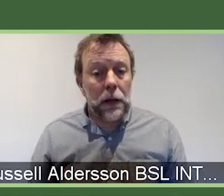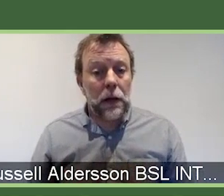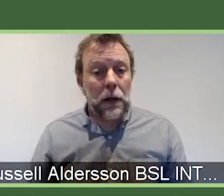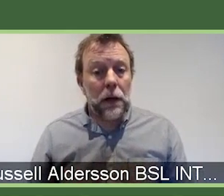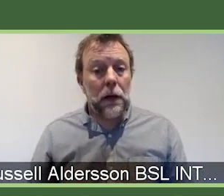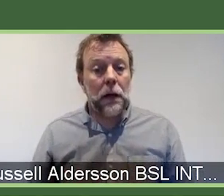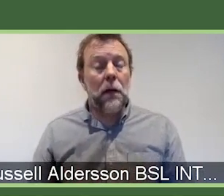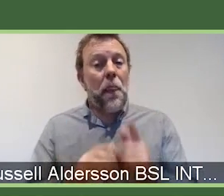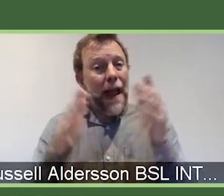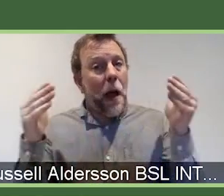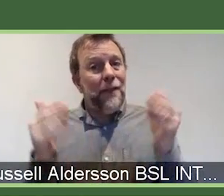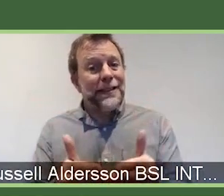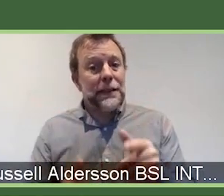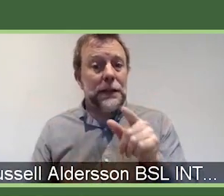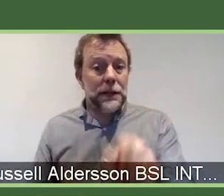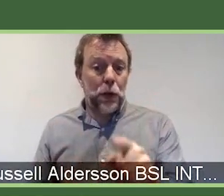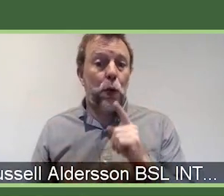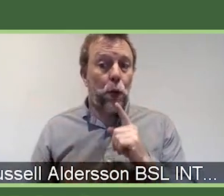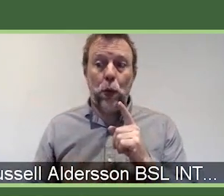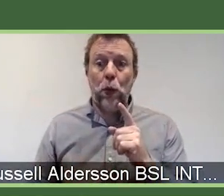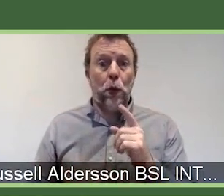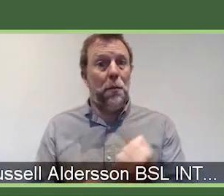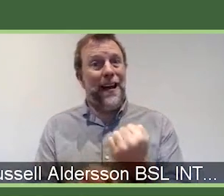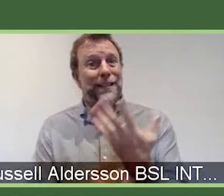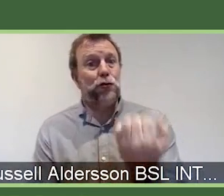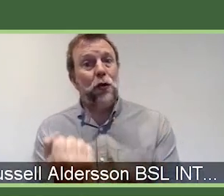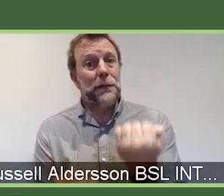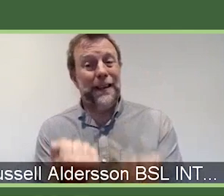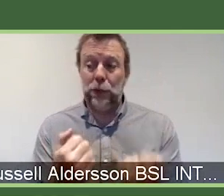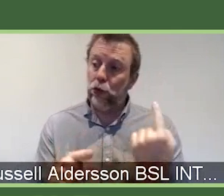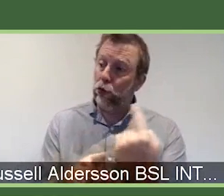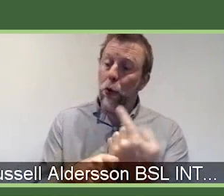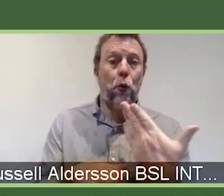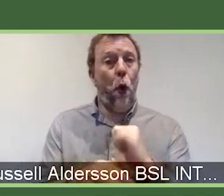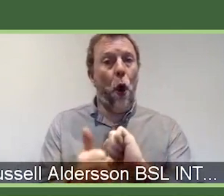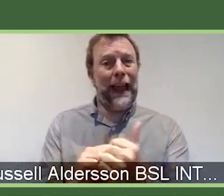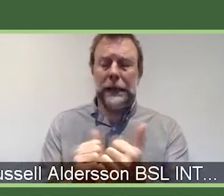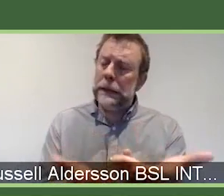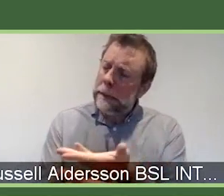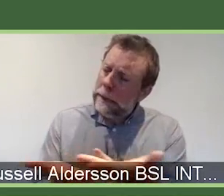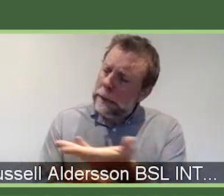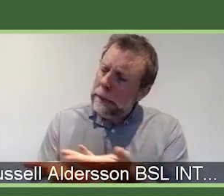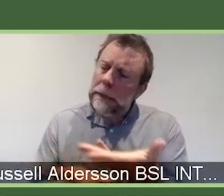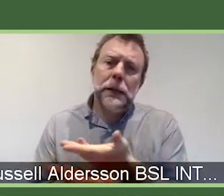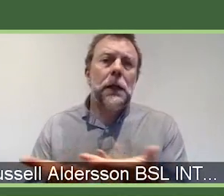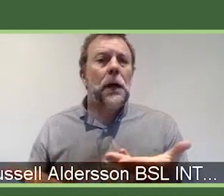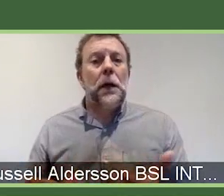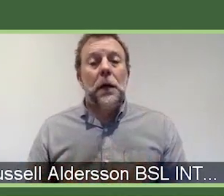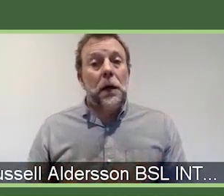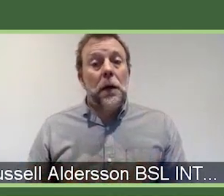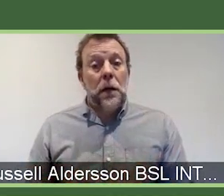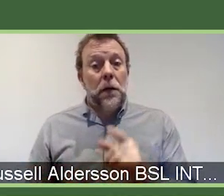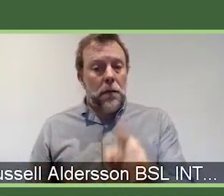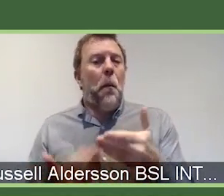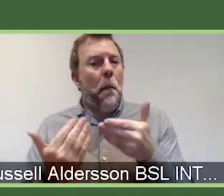be on, you know, you making those judgments, talking to your colleagues. You know, there will be far more